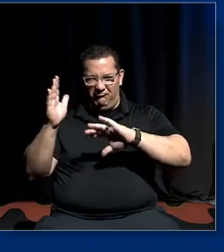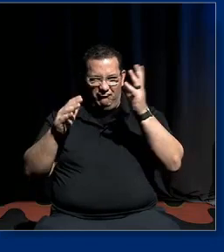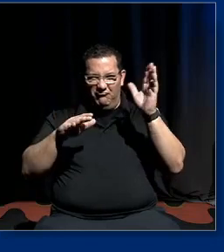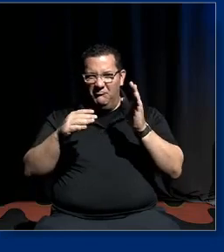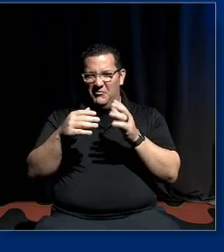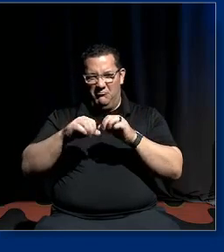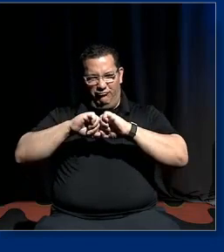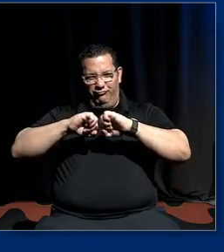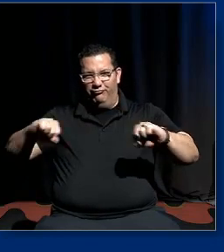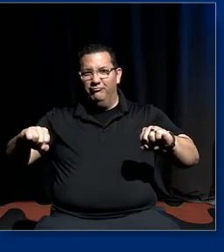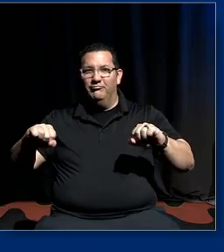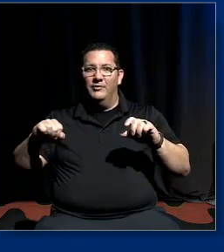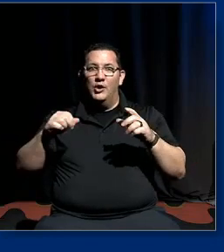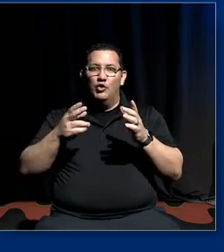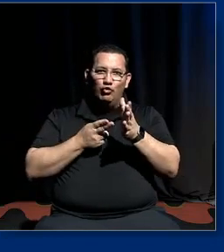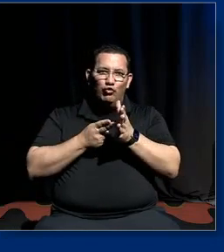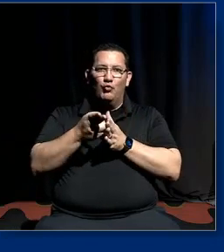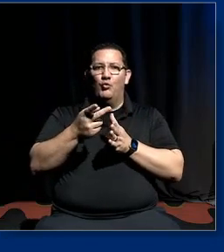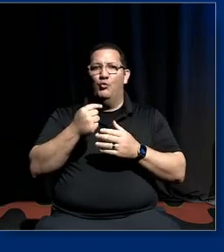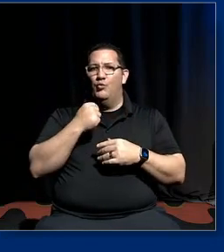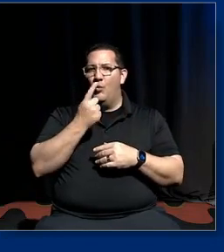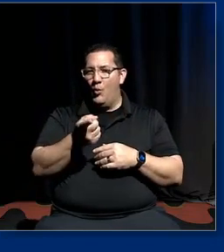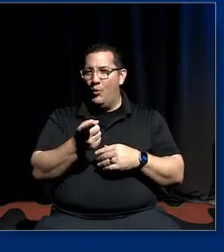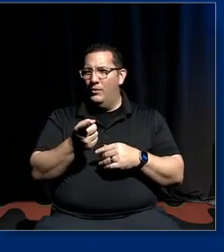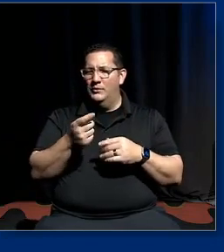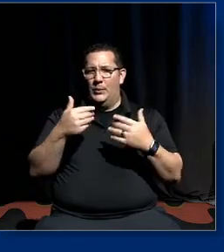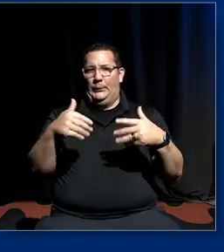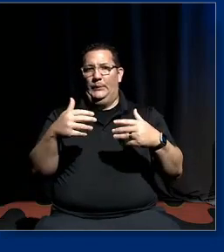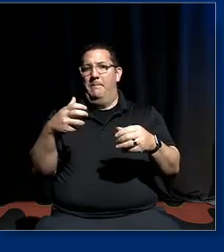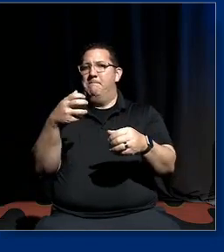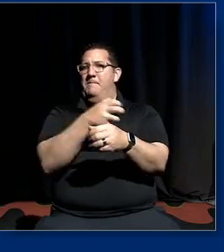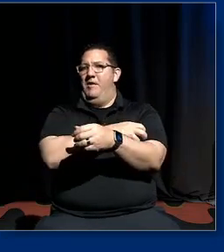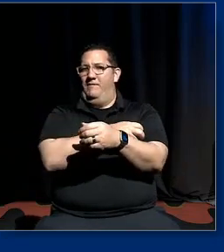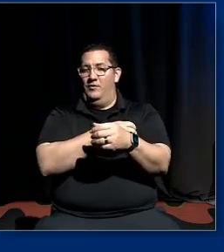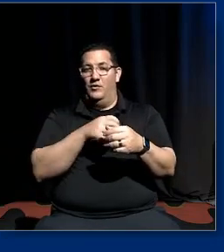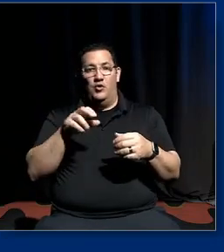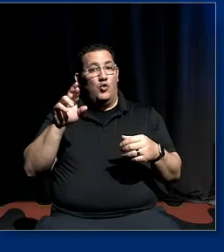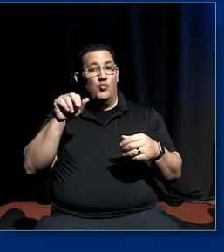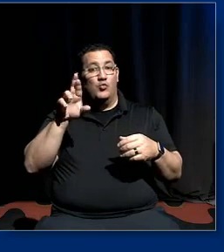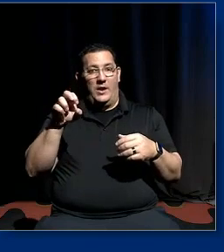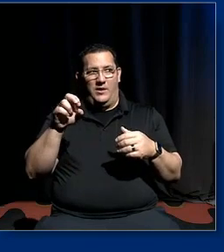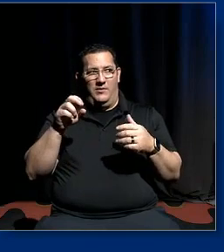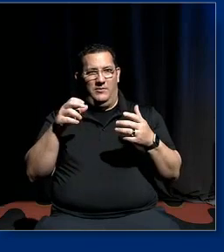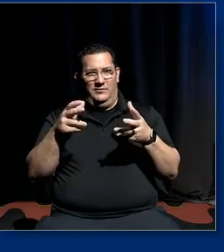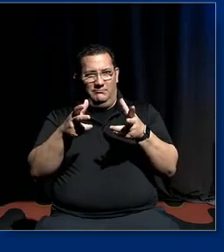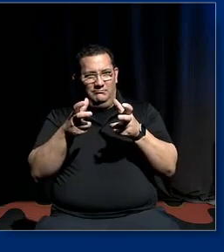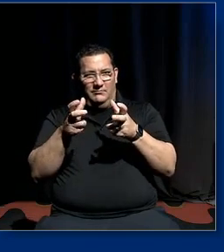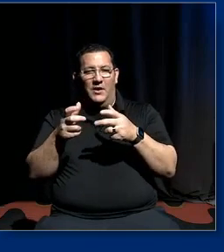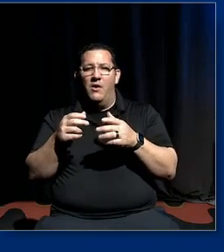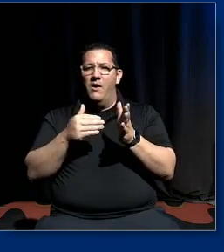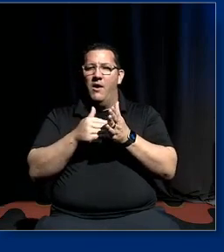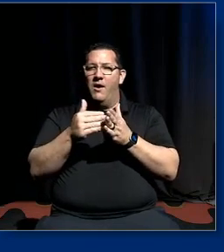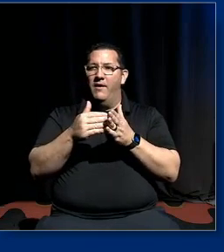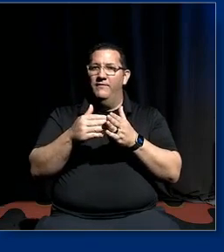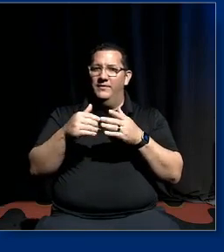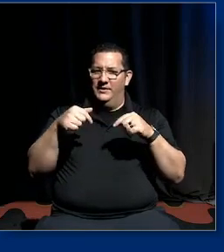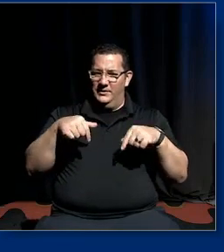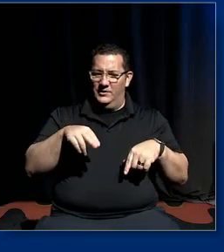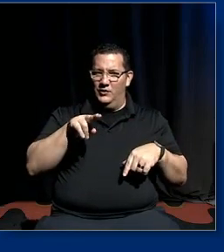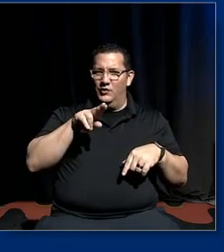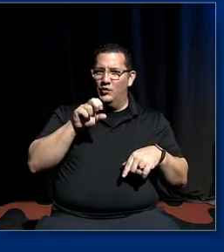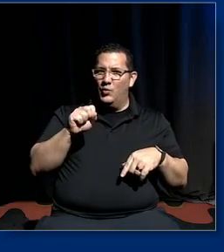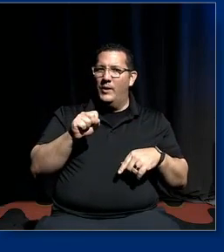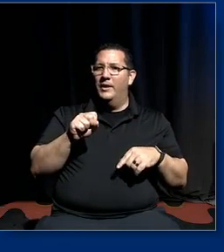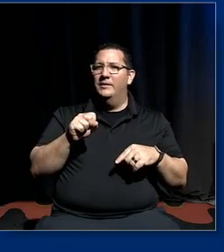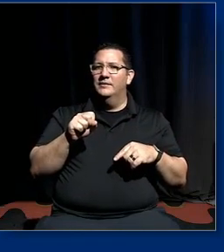such a powerful thing and that we rarely get um as we often in in the u.s as well are